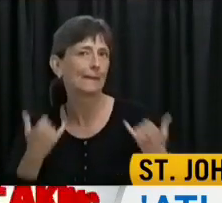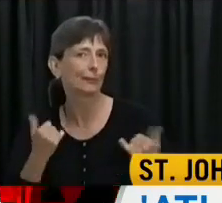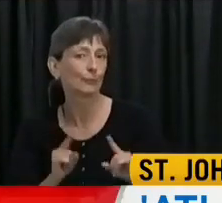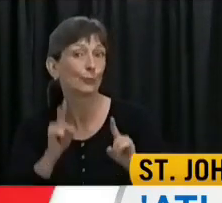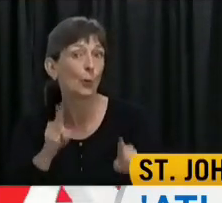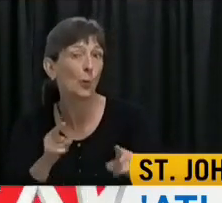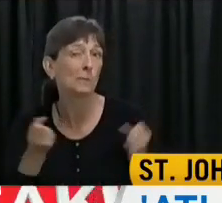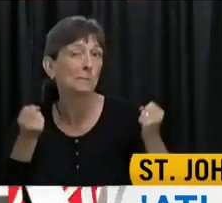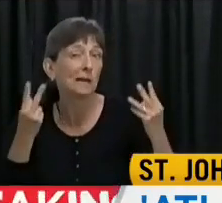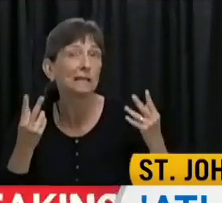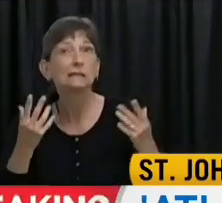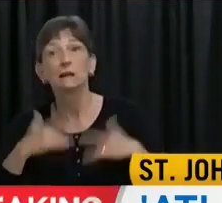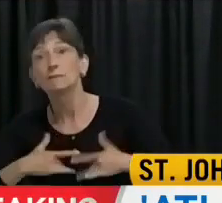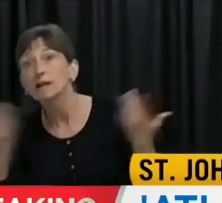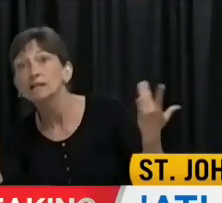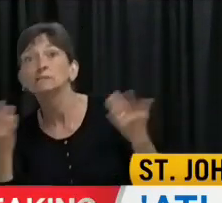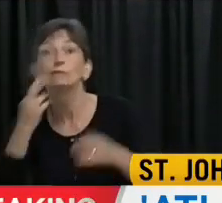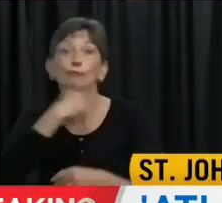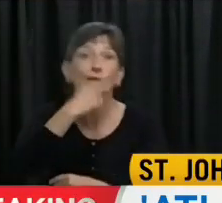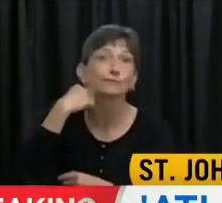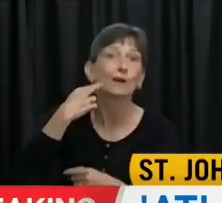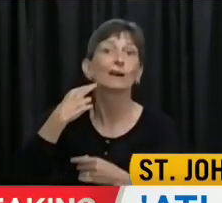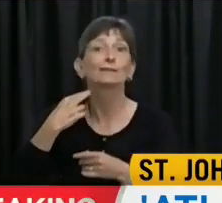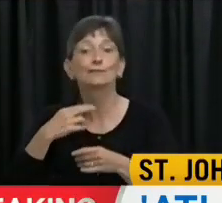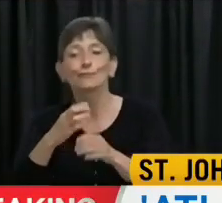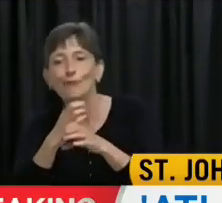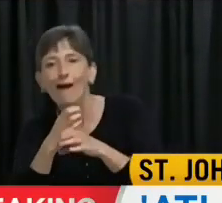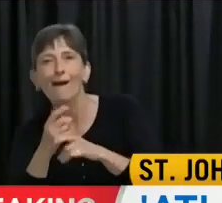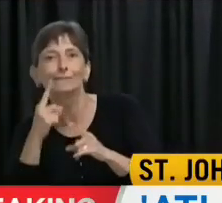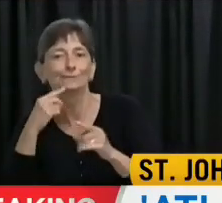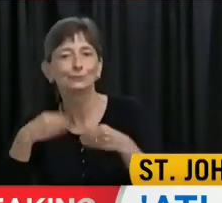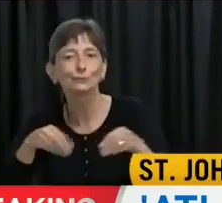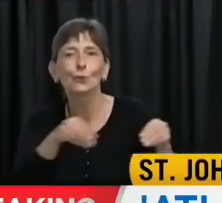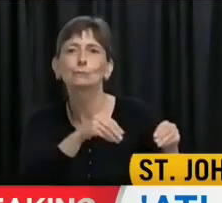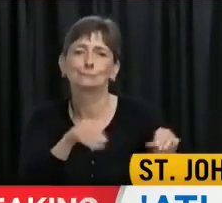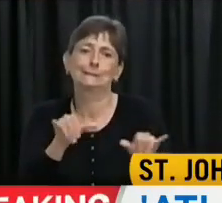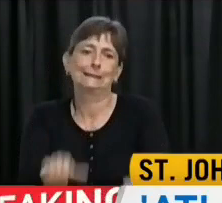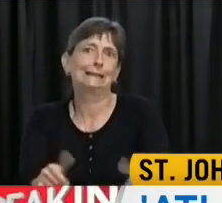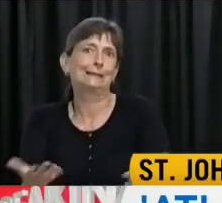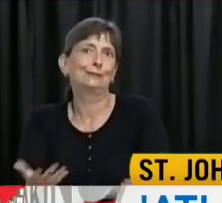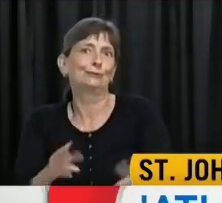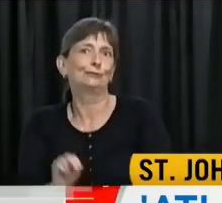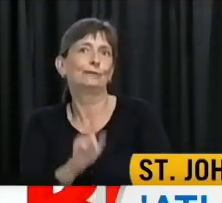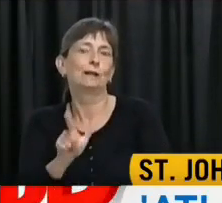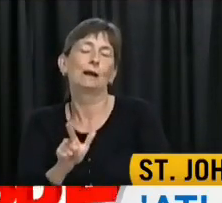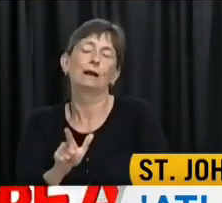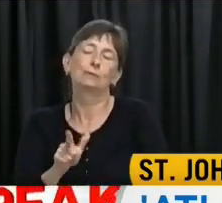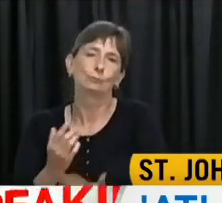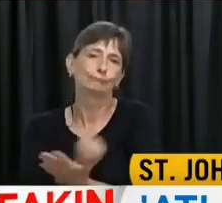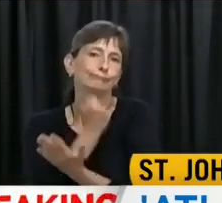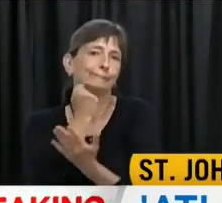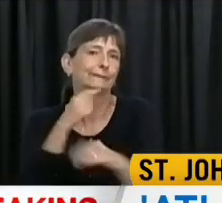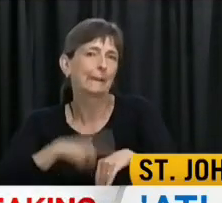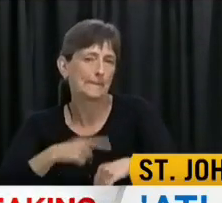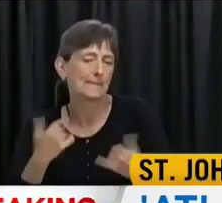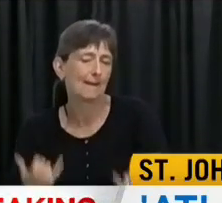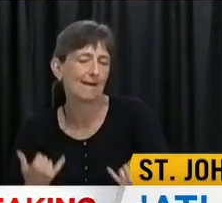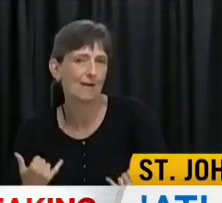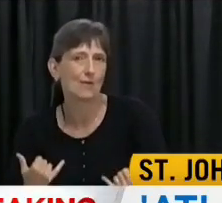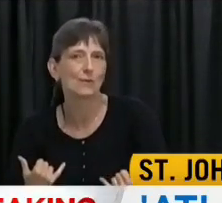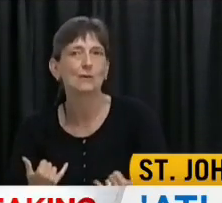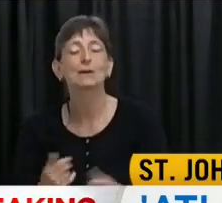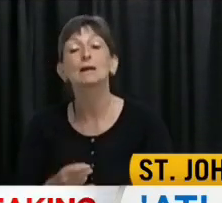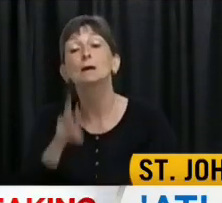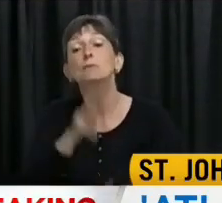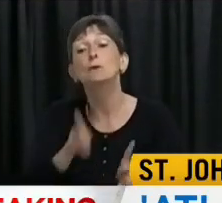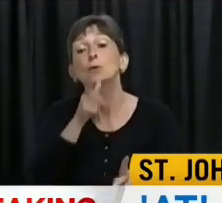and craft shops and restaurants and places to stay right here at home in Newfoundland and Labrador. The people that